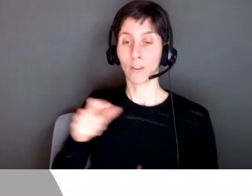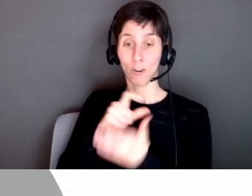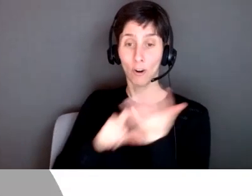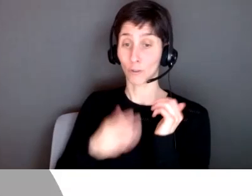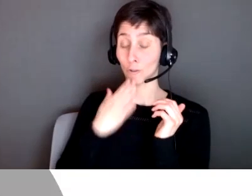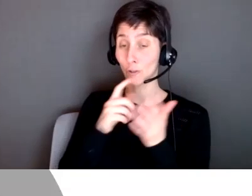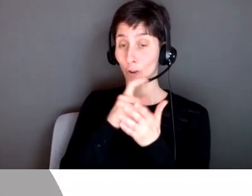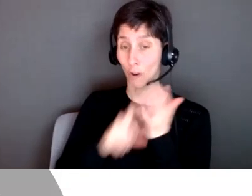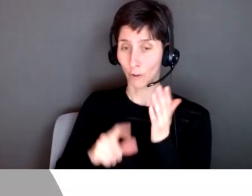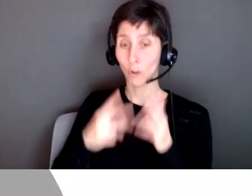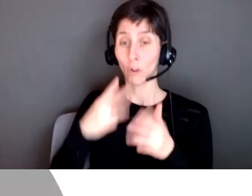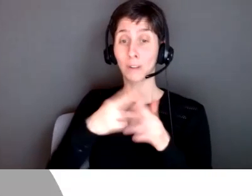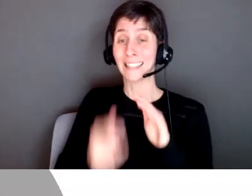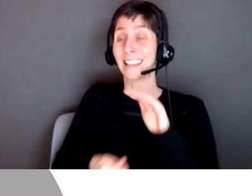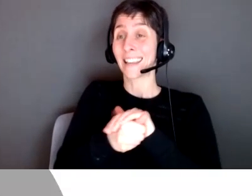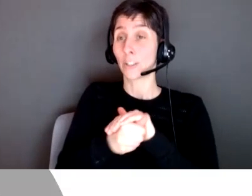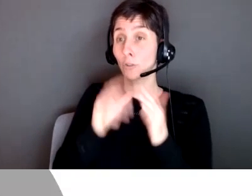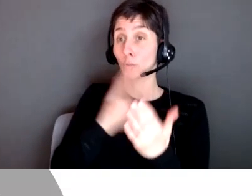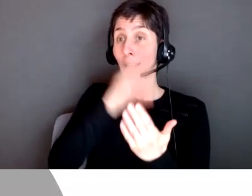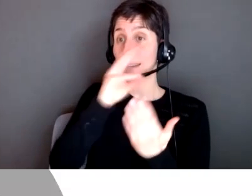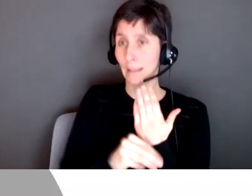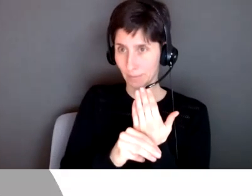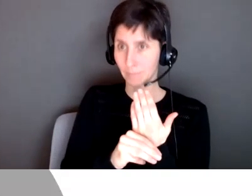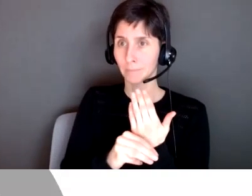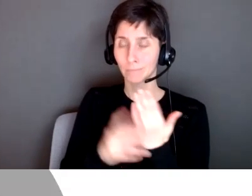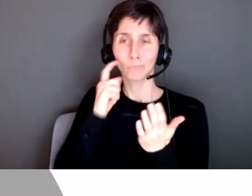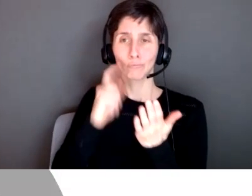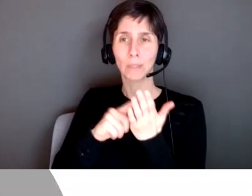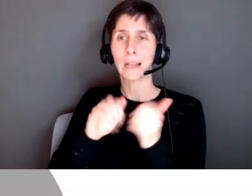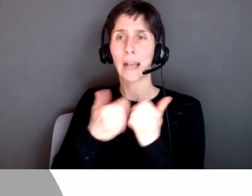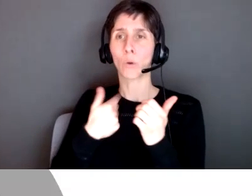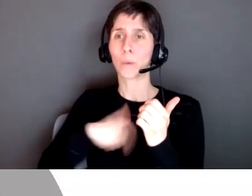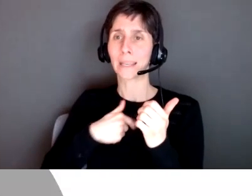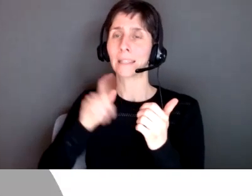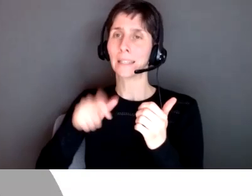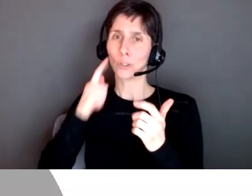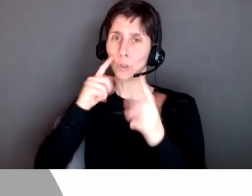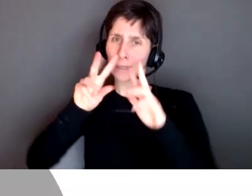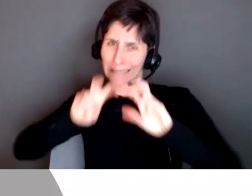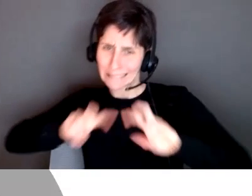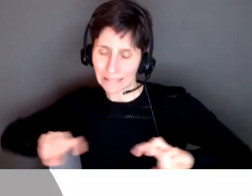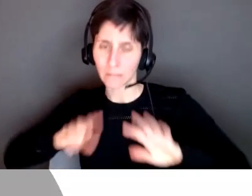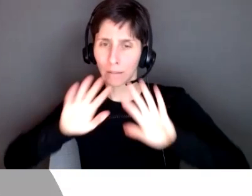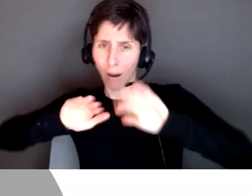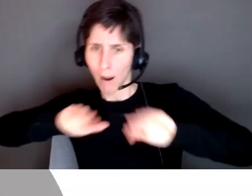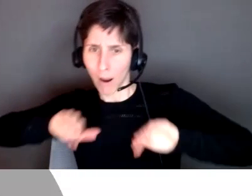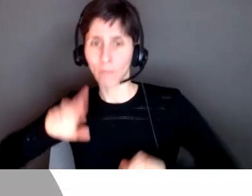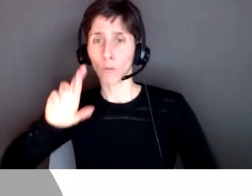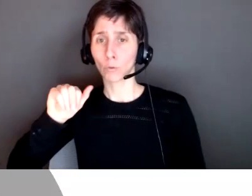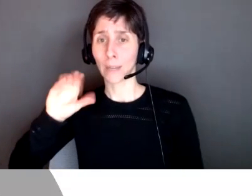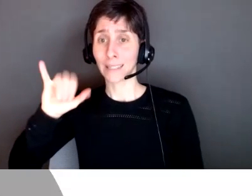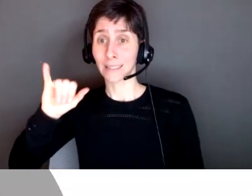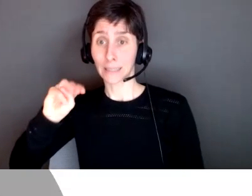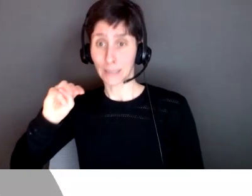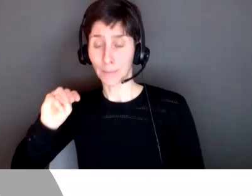called the hidden curriculum and how we need to address injustices such as racism and then she provides the link to the article which i